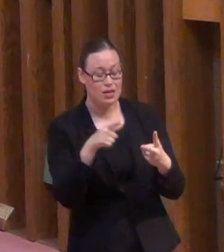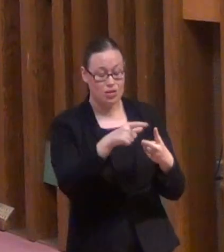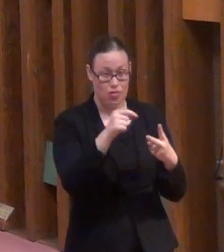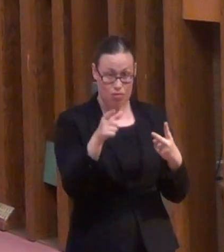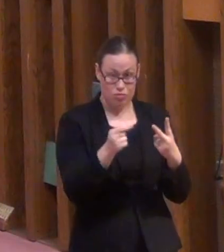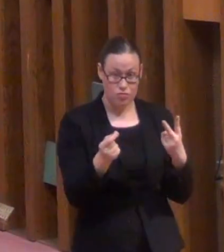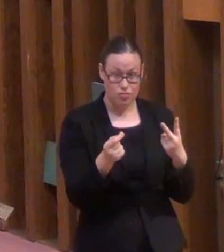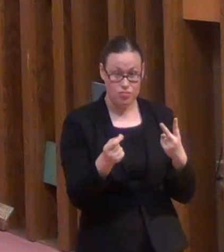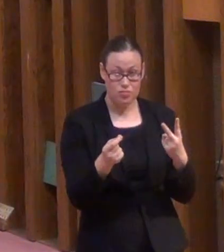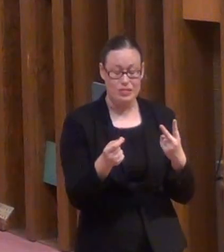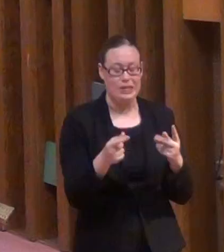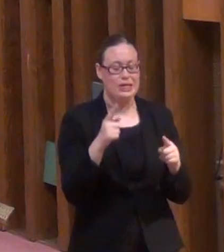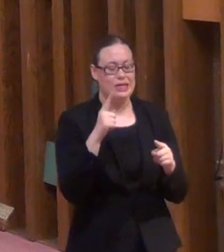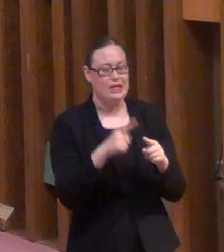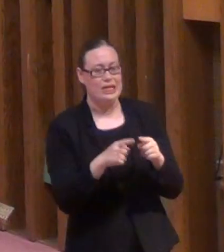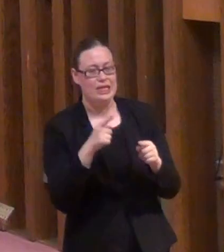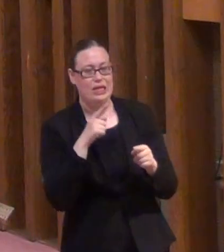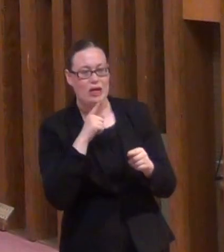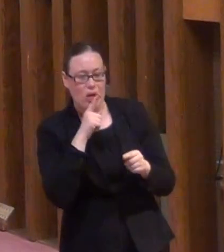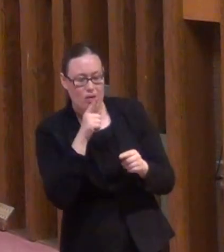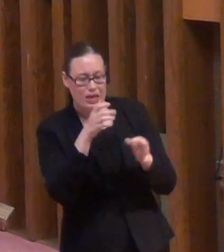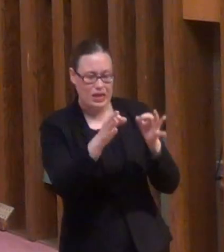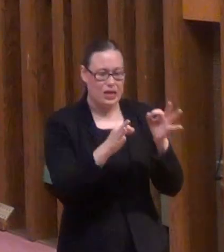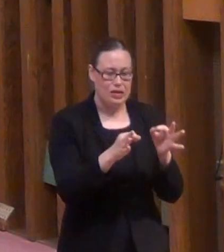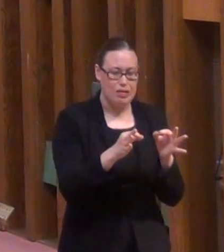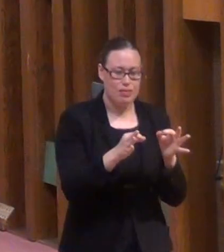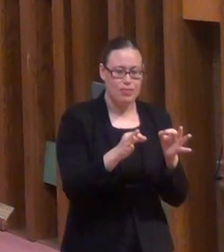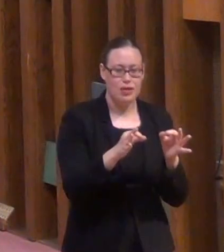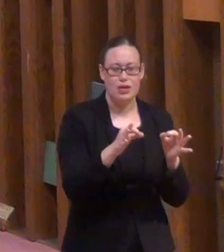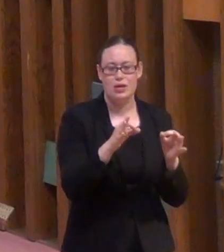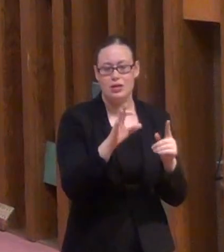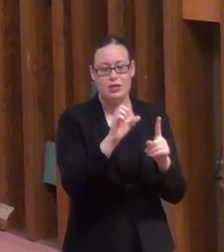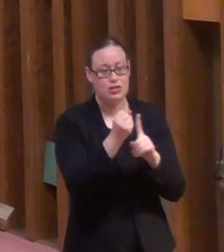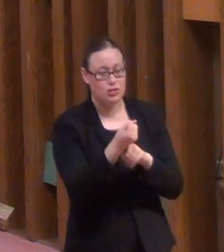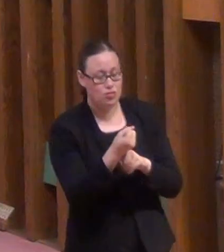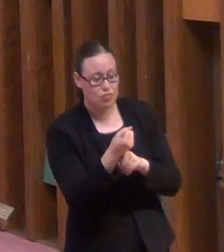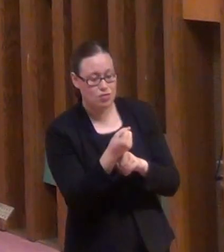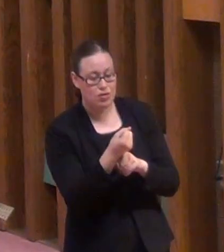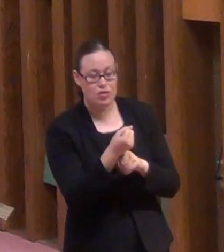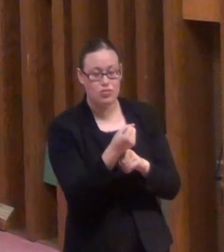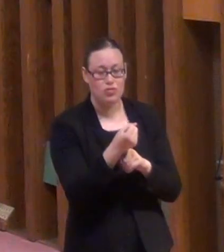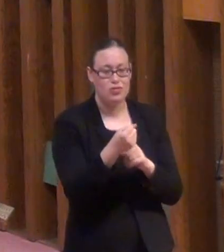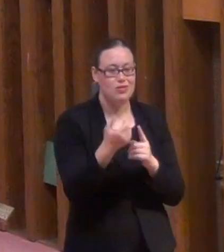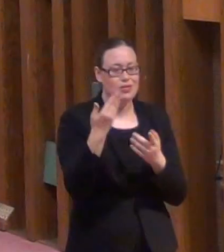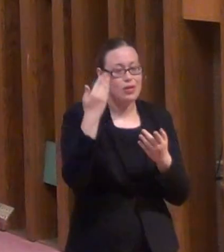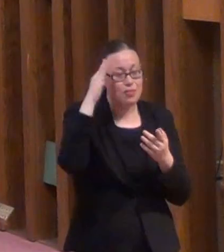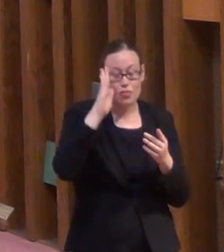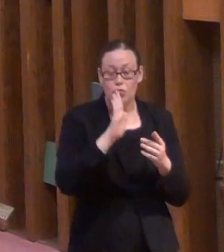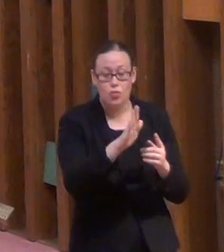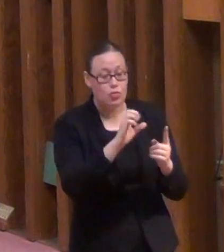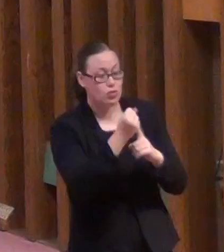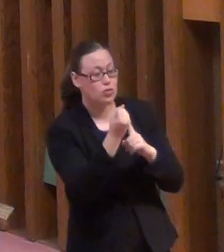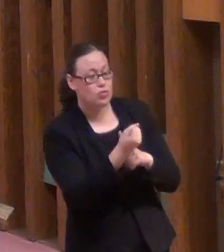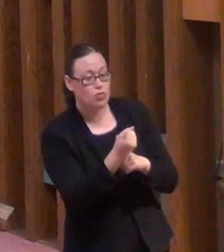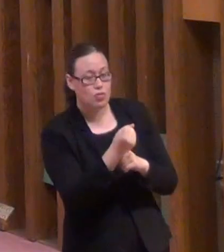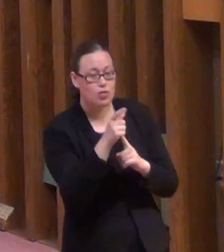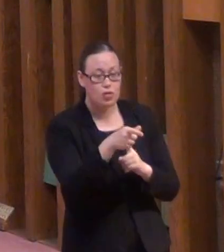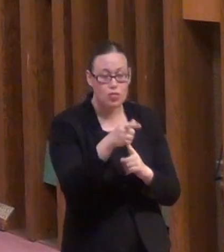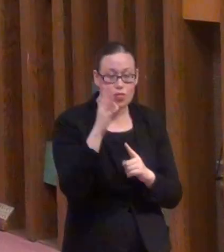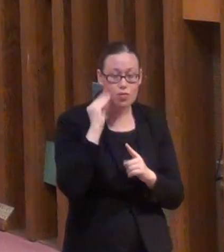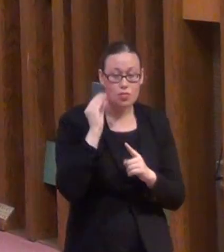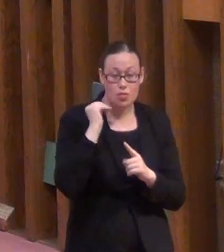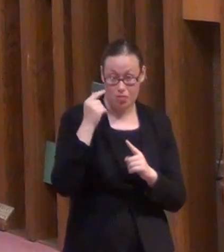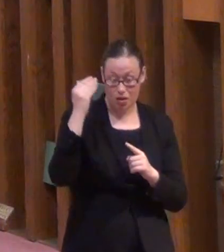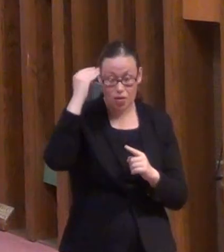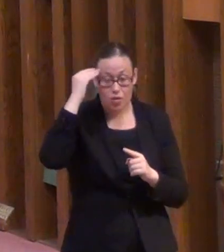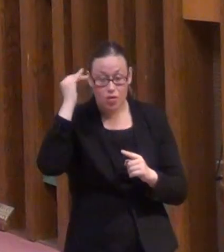exactly what that would be because that will depend on you and your situation. But I do know this, that if we lead people to